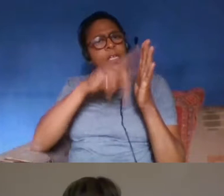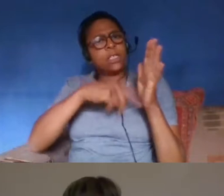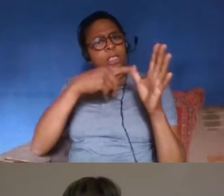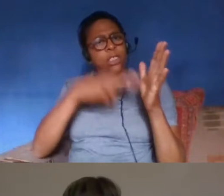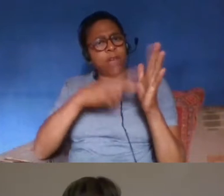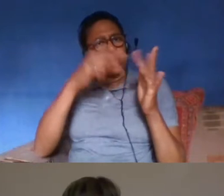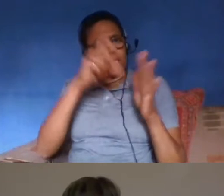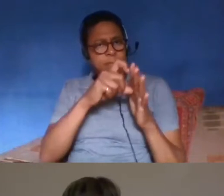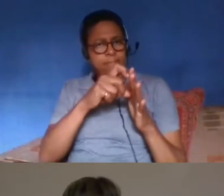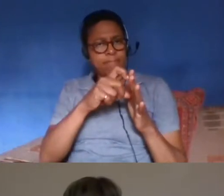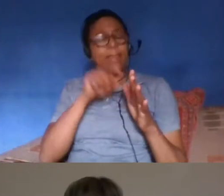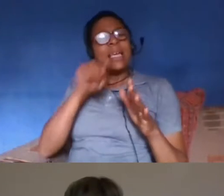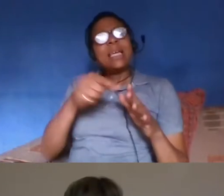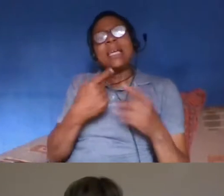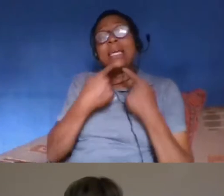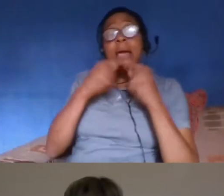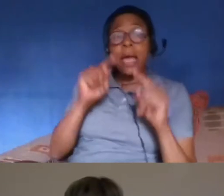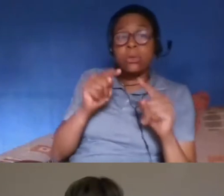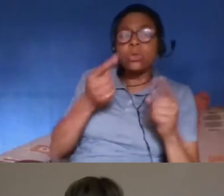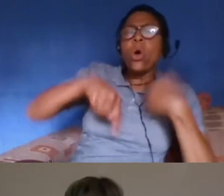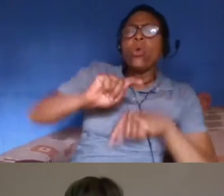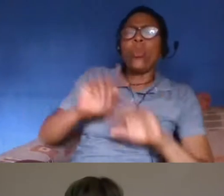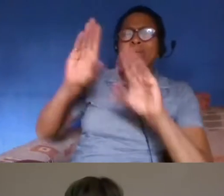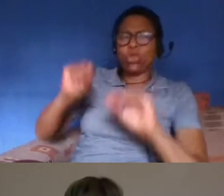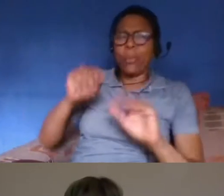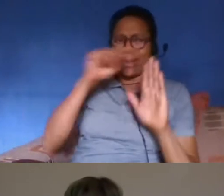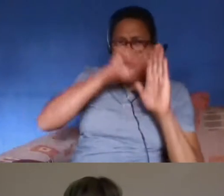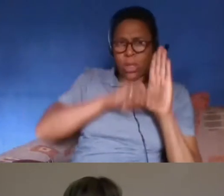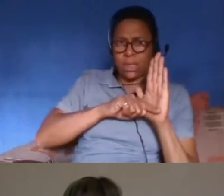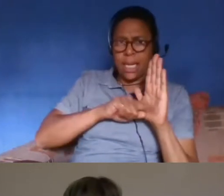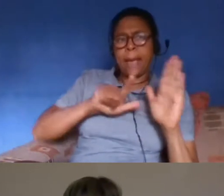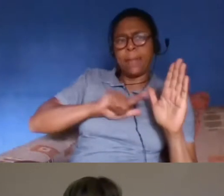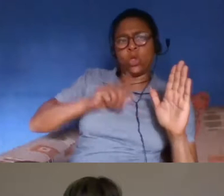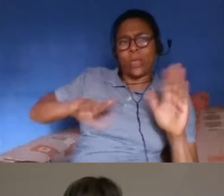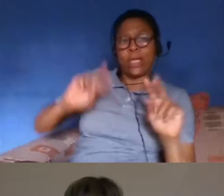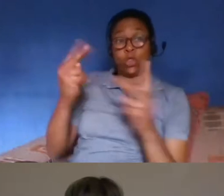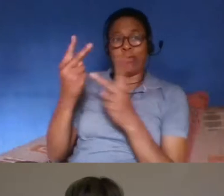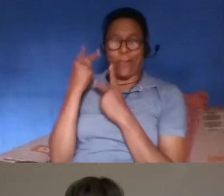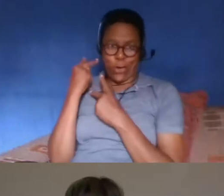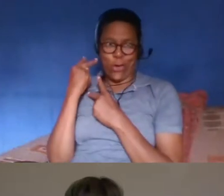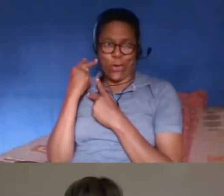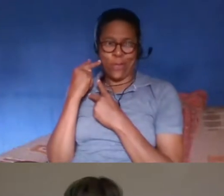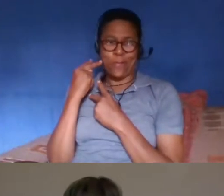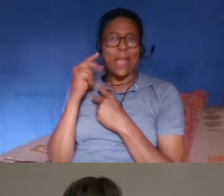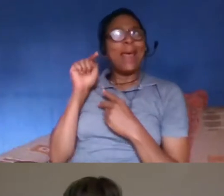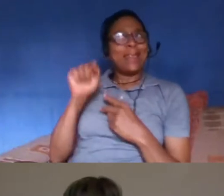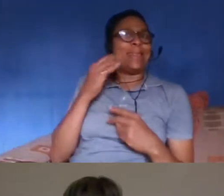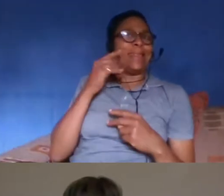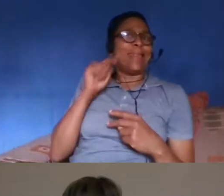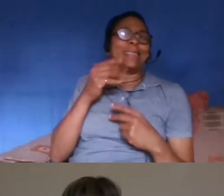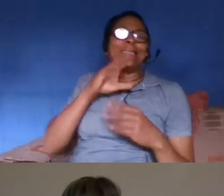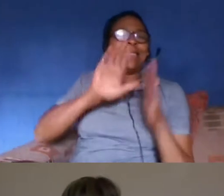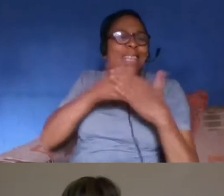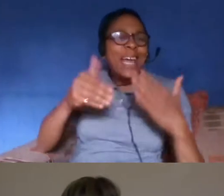that it was being suspended uh for a review which of course is kind of the language that politicians use when they're backing down on something